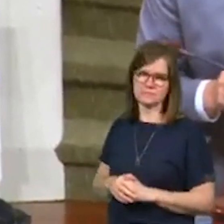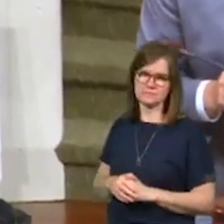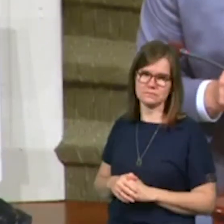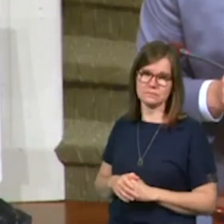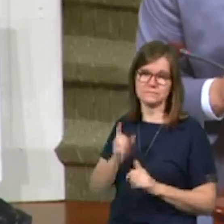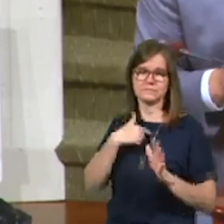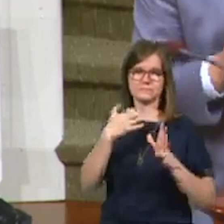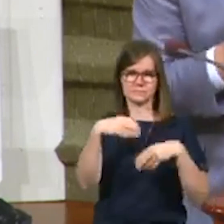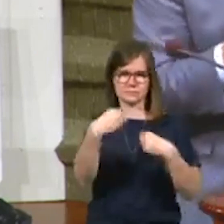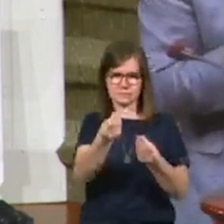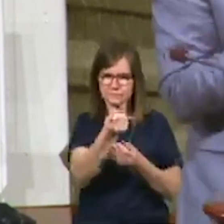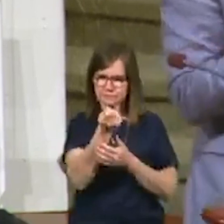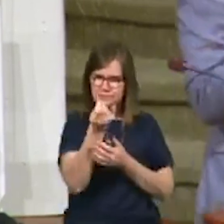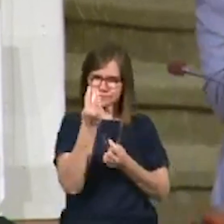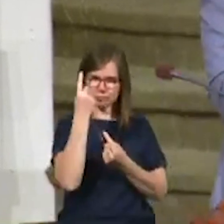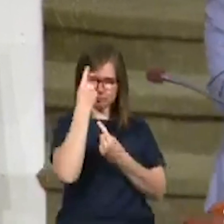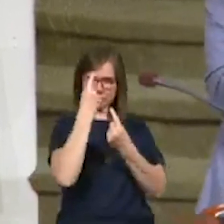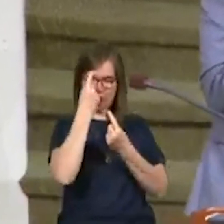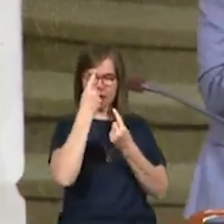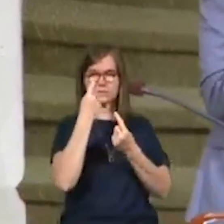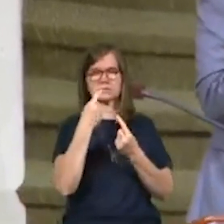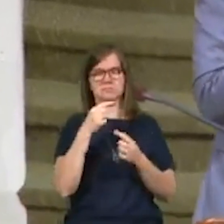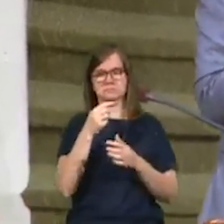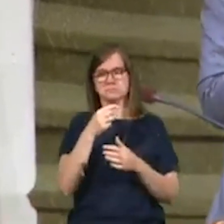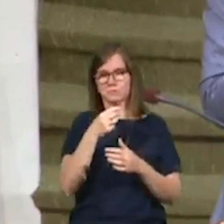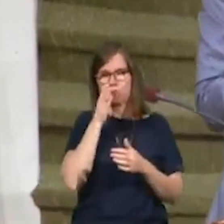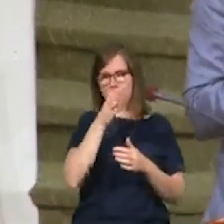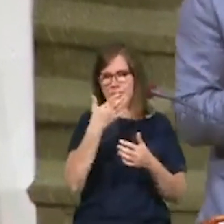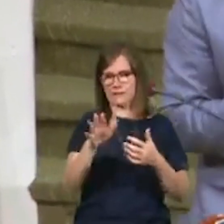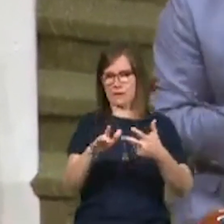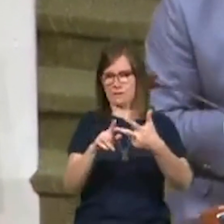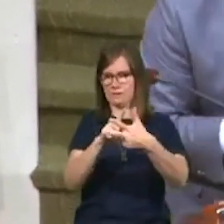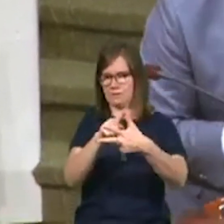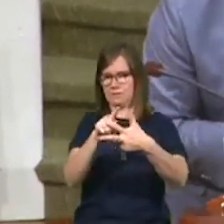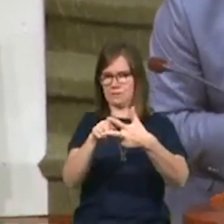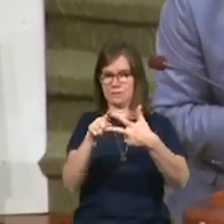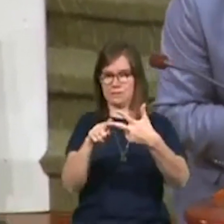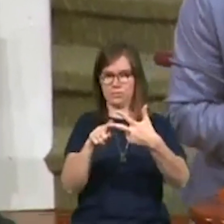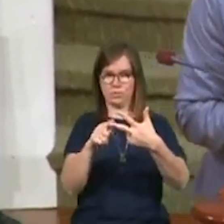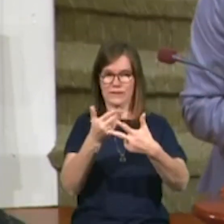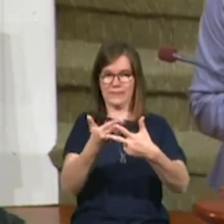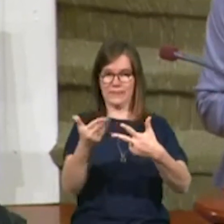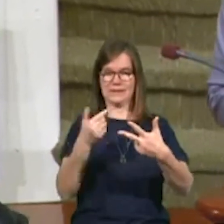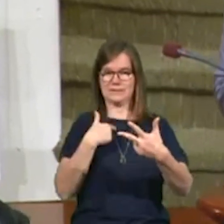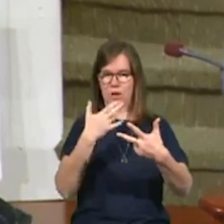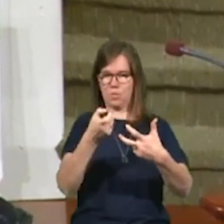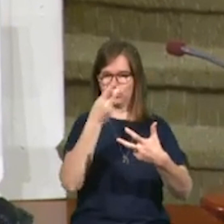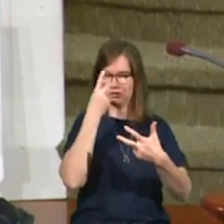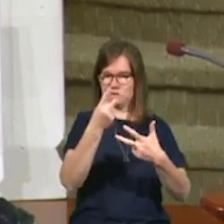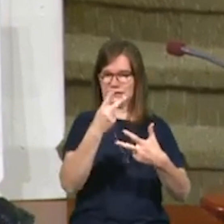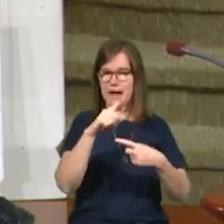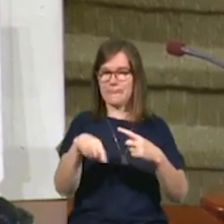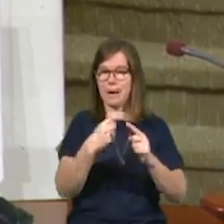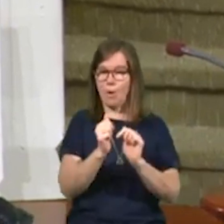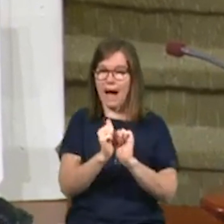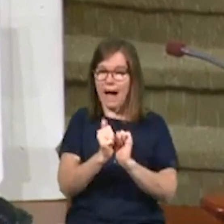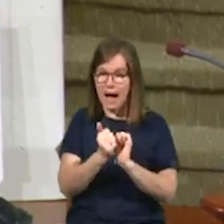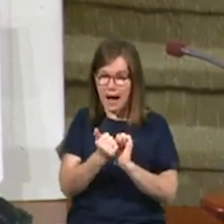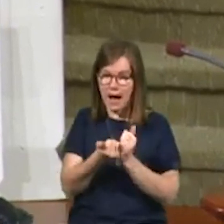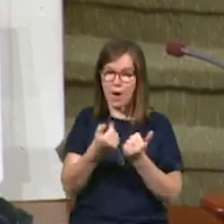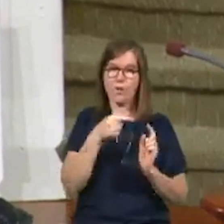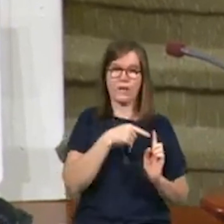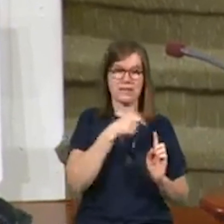I want to give you a few thoughts today on this passage. We're going to be done three ways, three ways, three things I want you to see about how